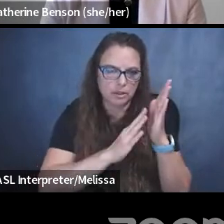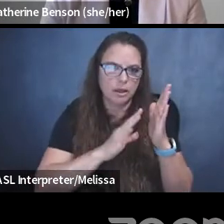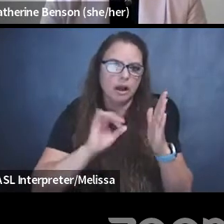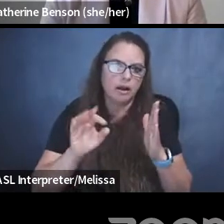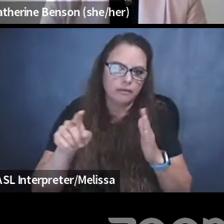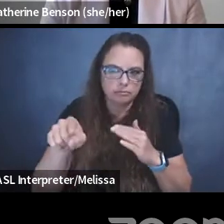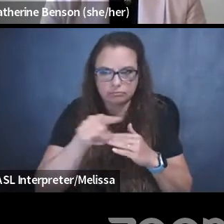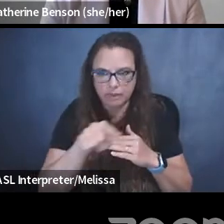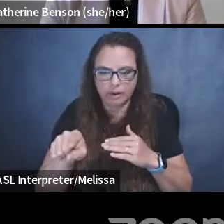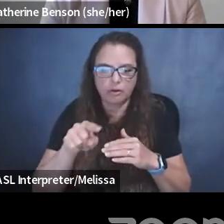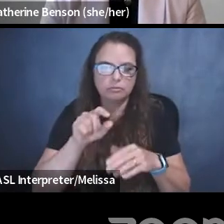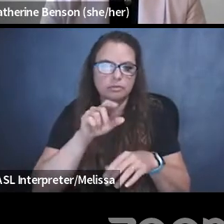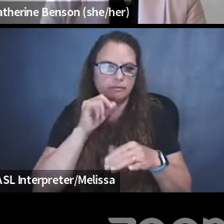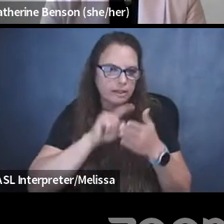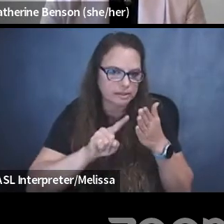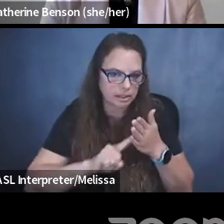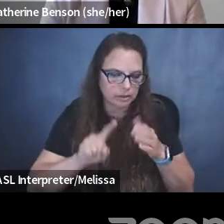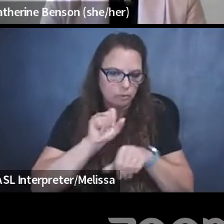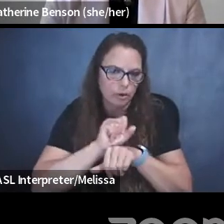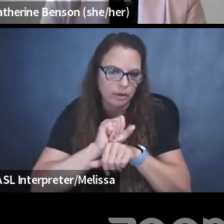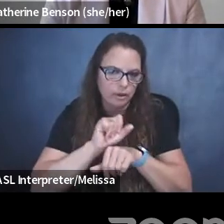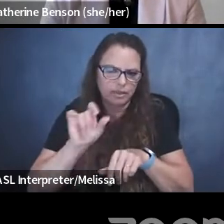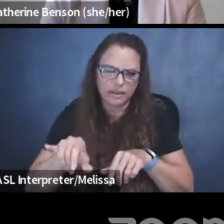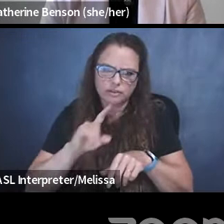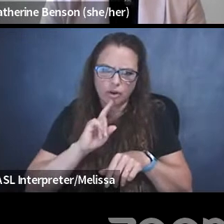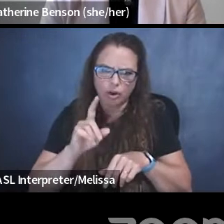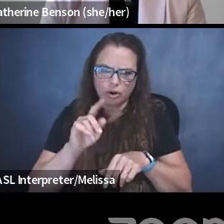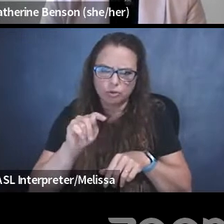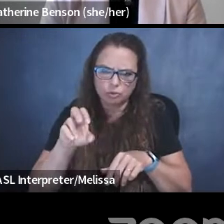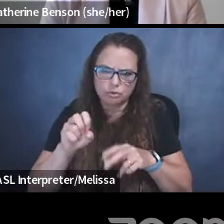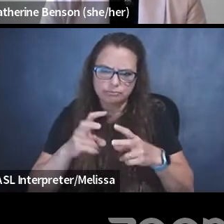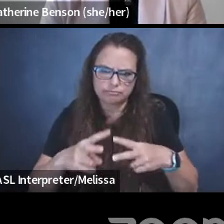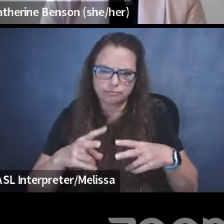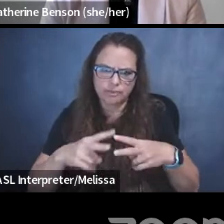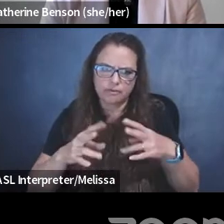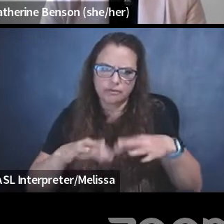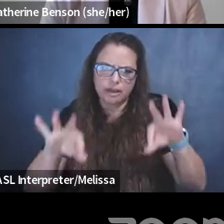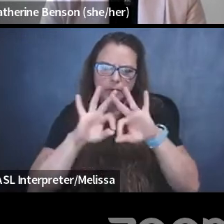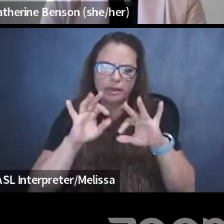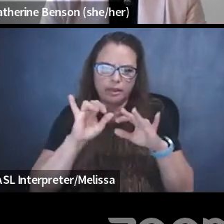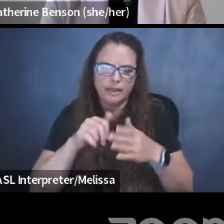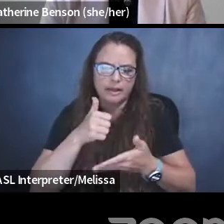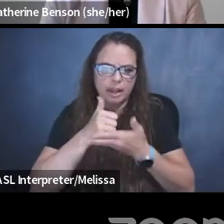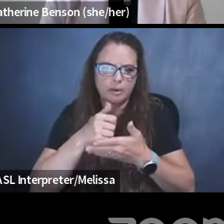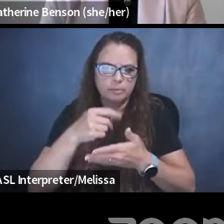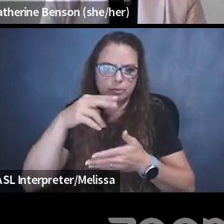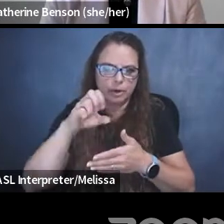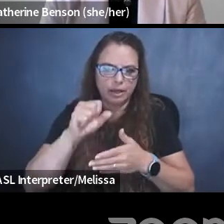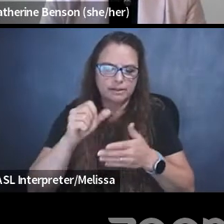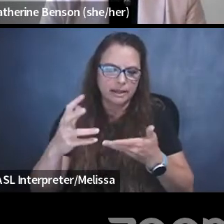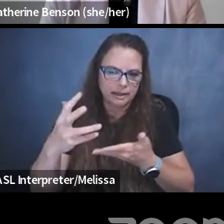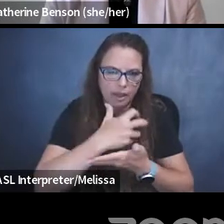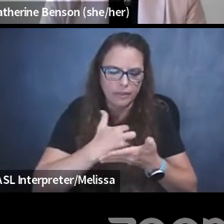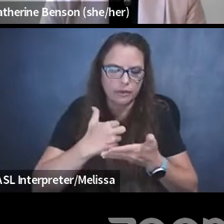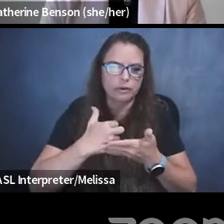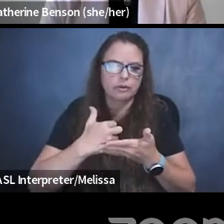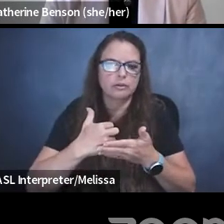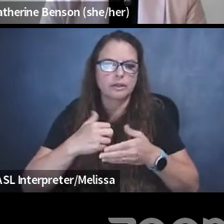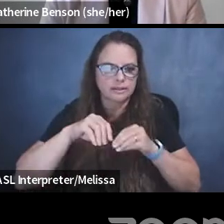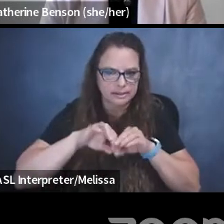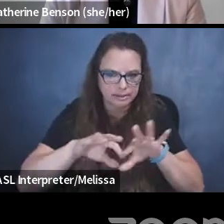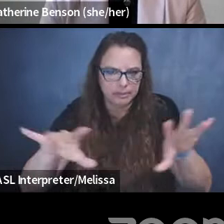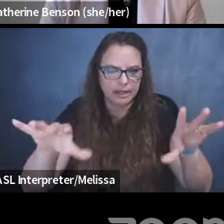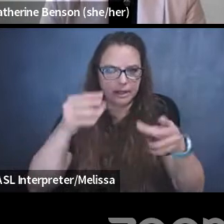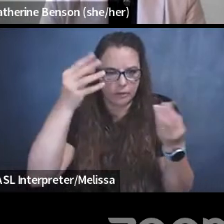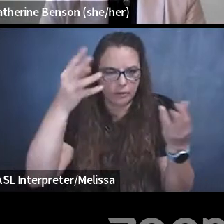work. These are the indispensable tools of which help the press gather, assess, and disseminate information. And we